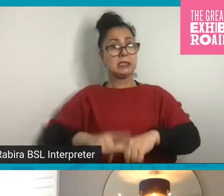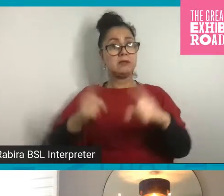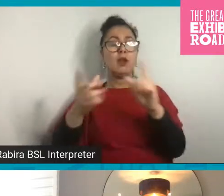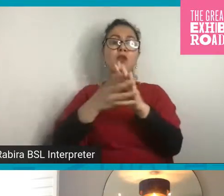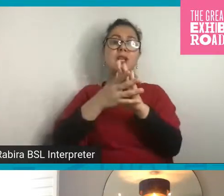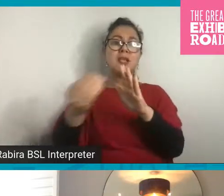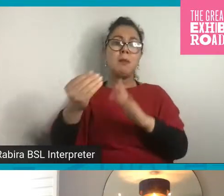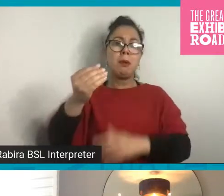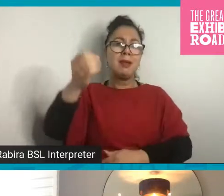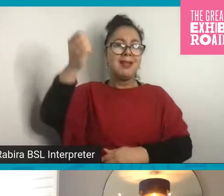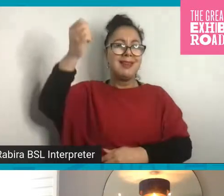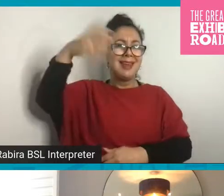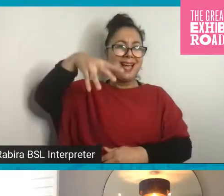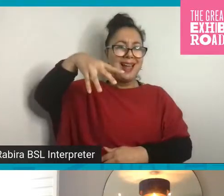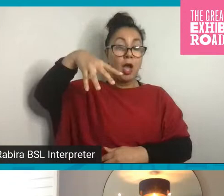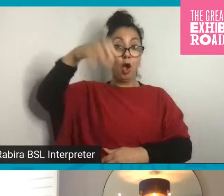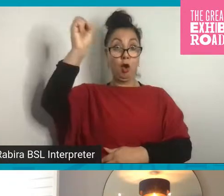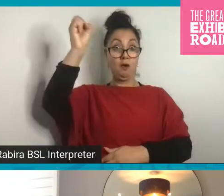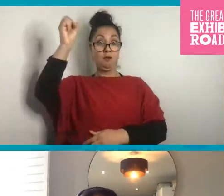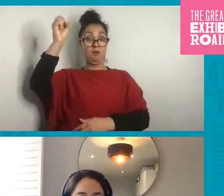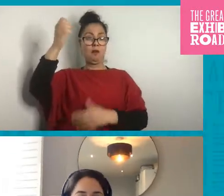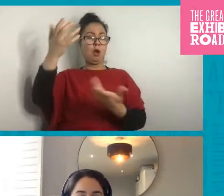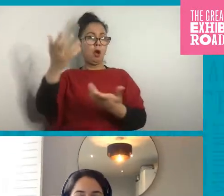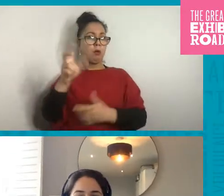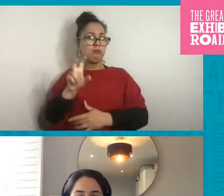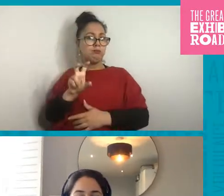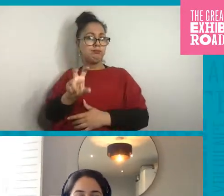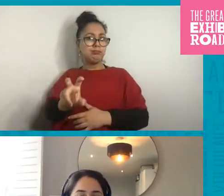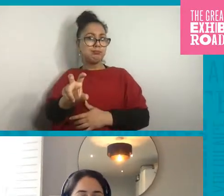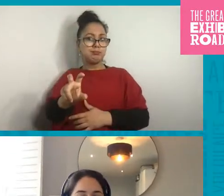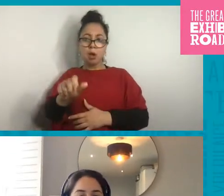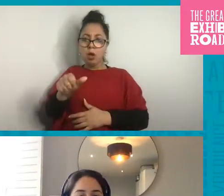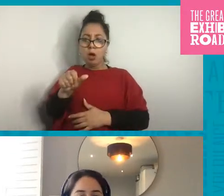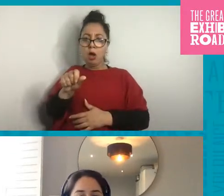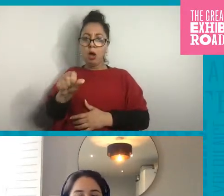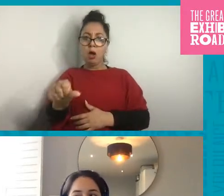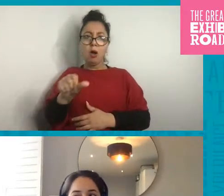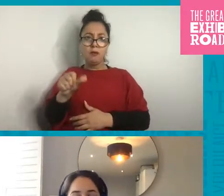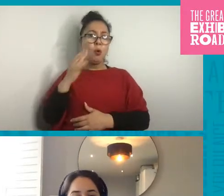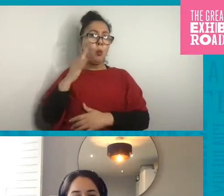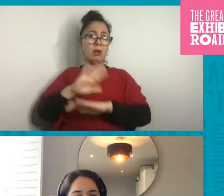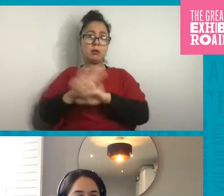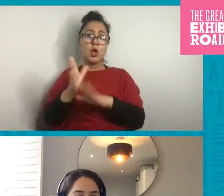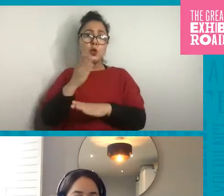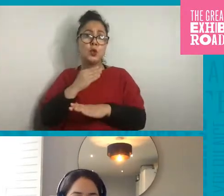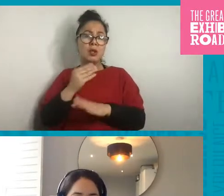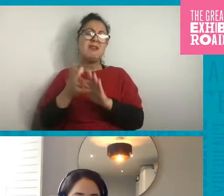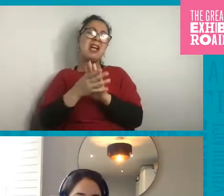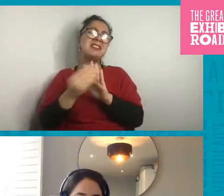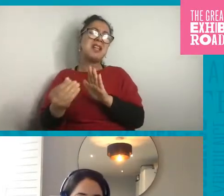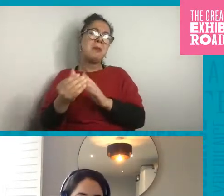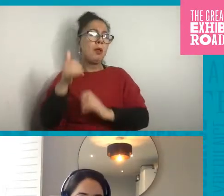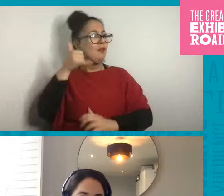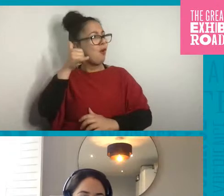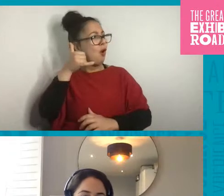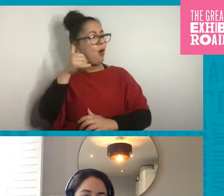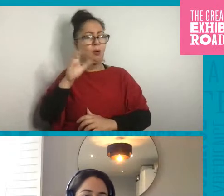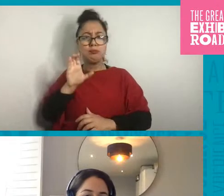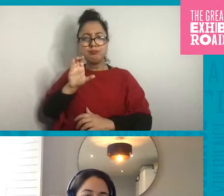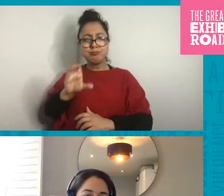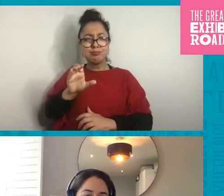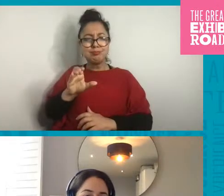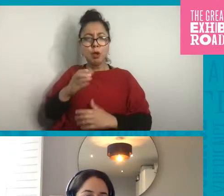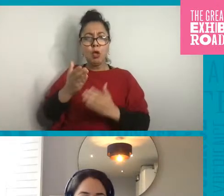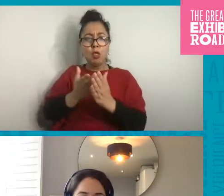light offs and appliances when you're not using them. For example, instead of leaving your phone charging all night,